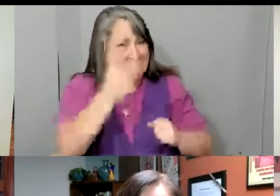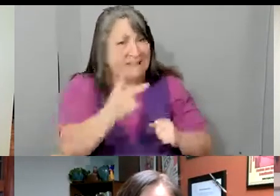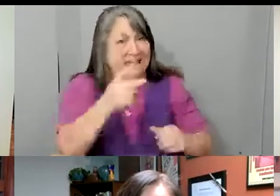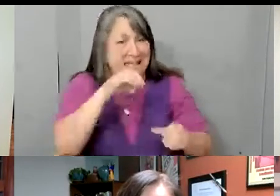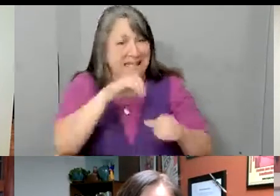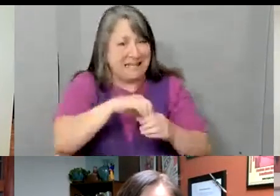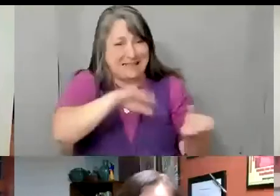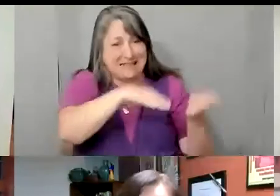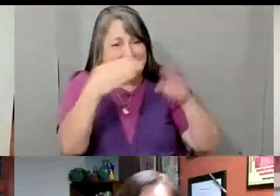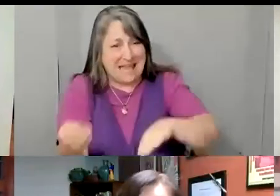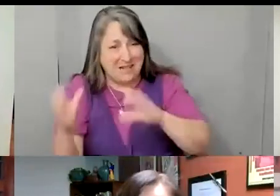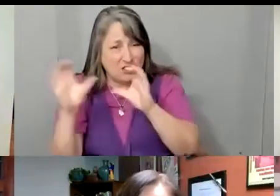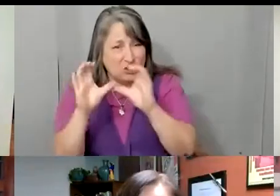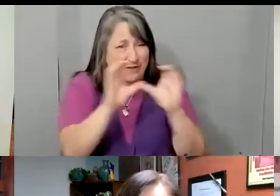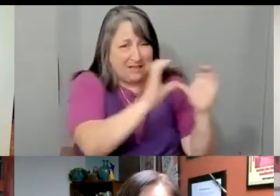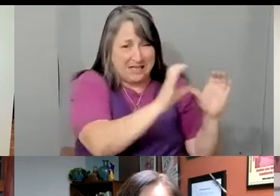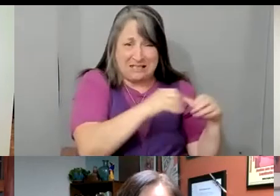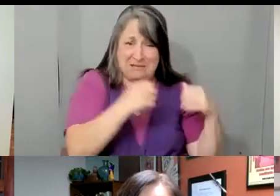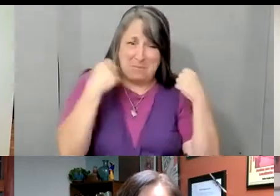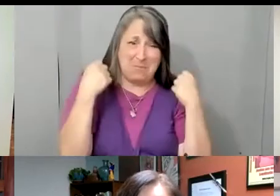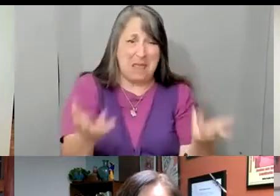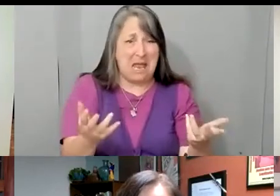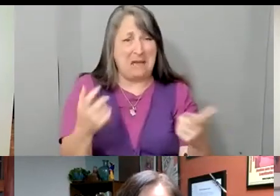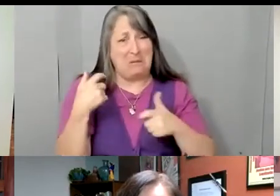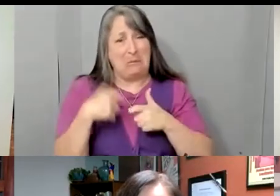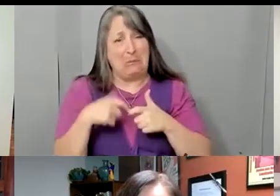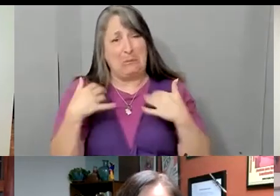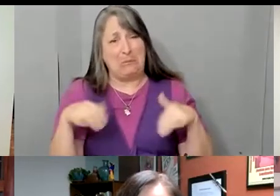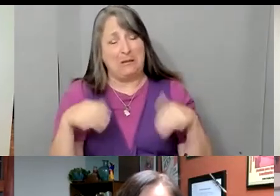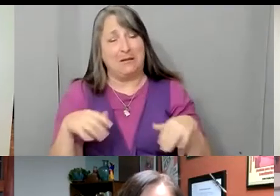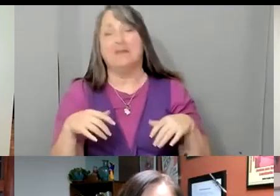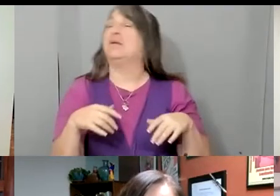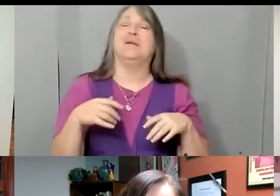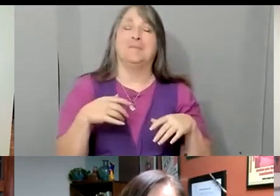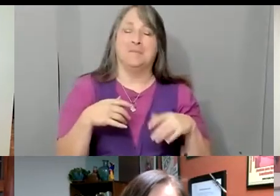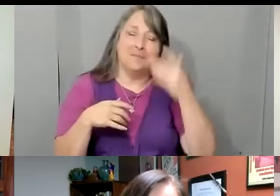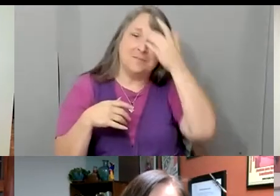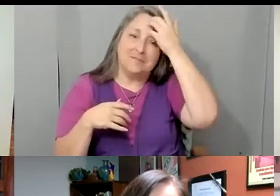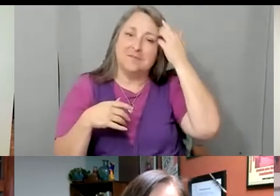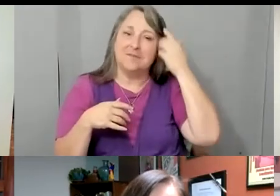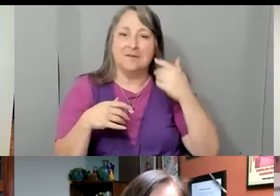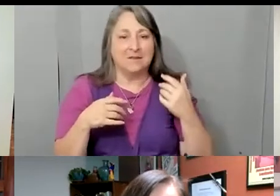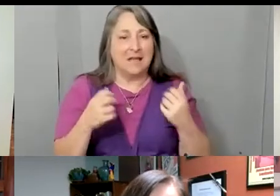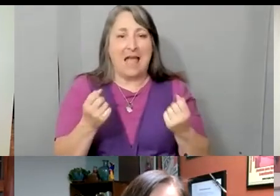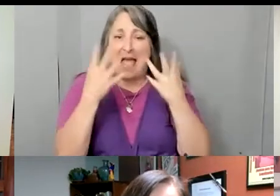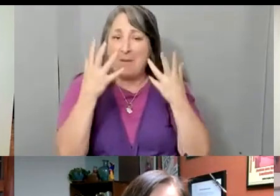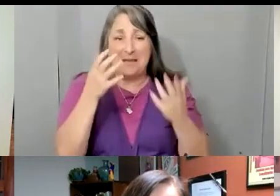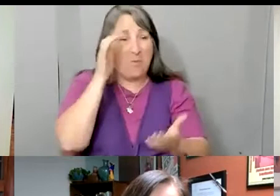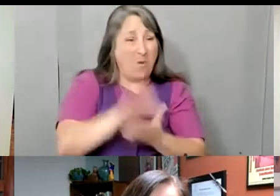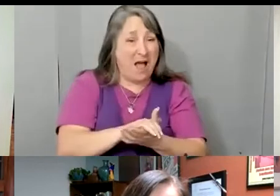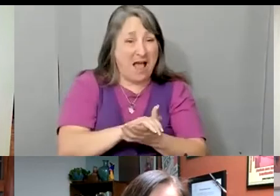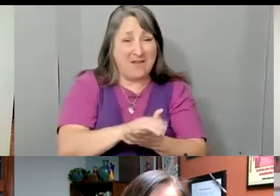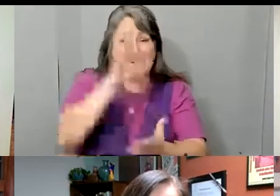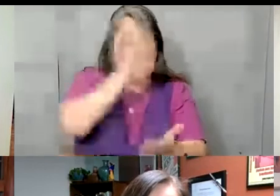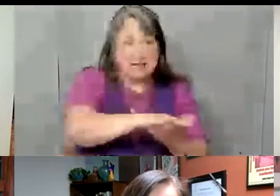este, cuántas viudas tenemos más en nuestros condados, este, y eso es lo que